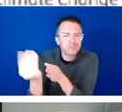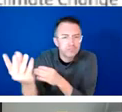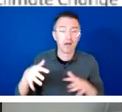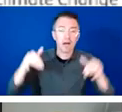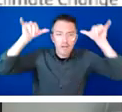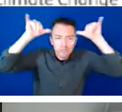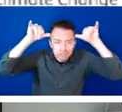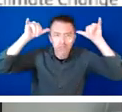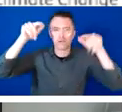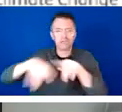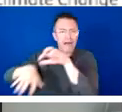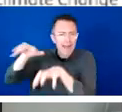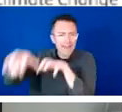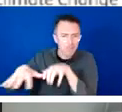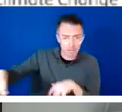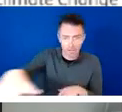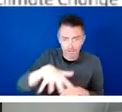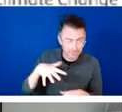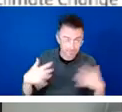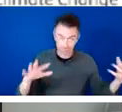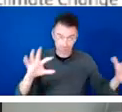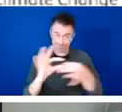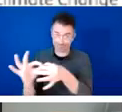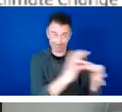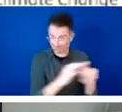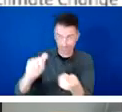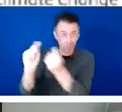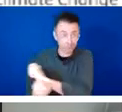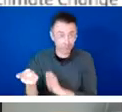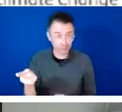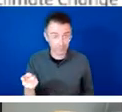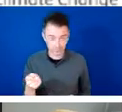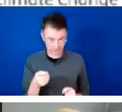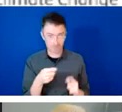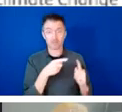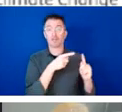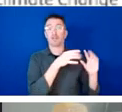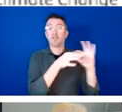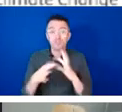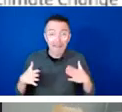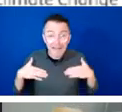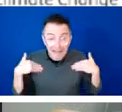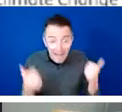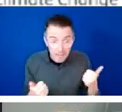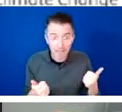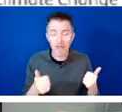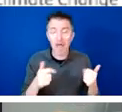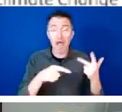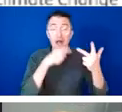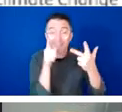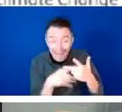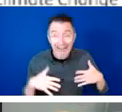in general and more specifically on girls and women. The effect on